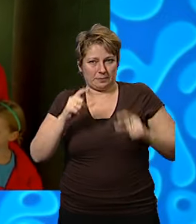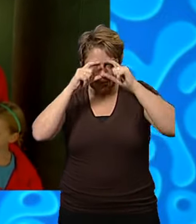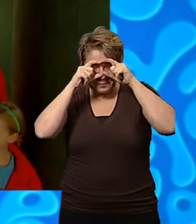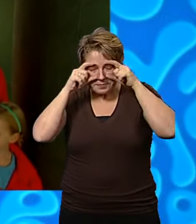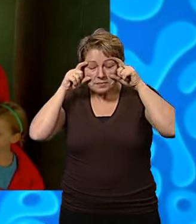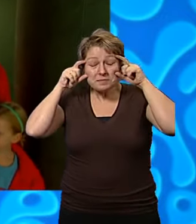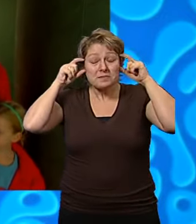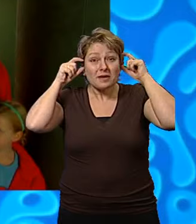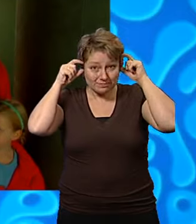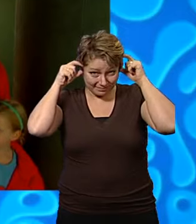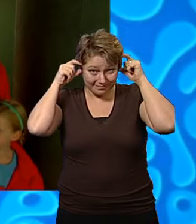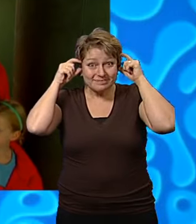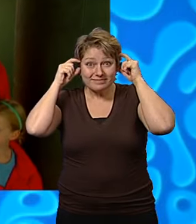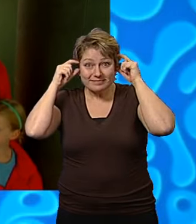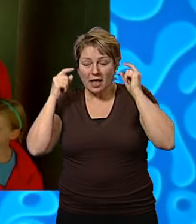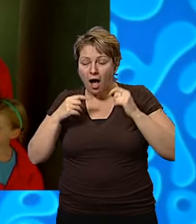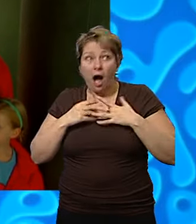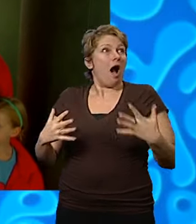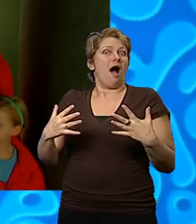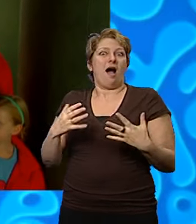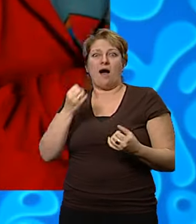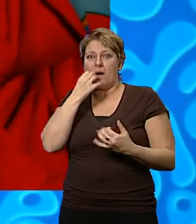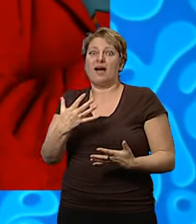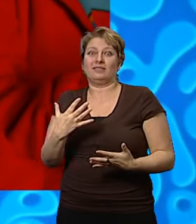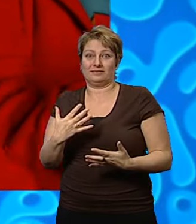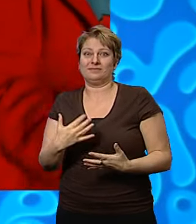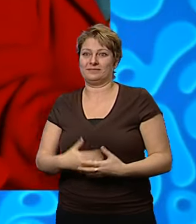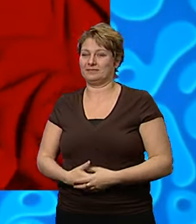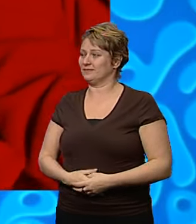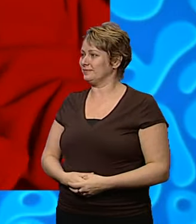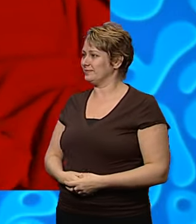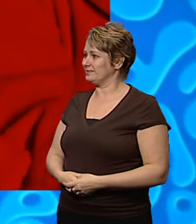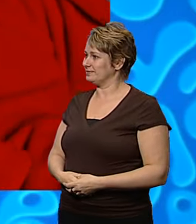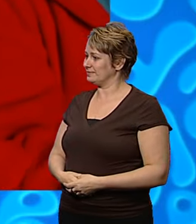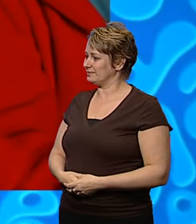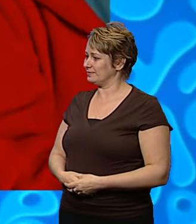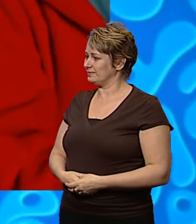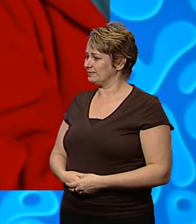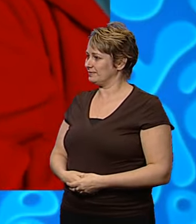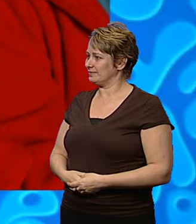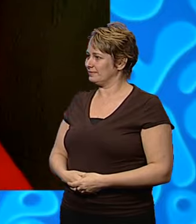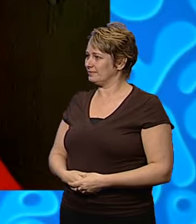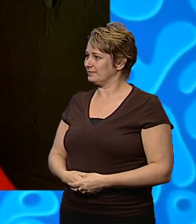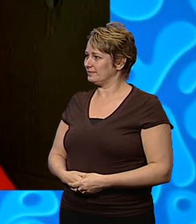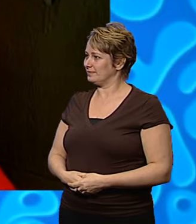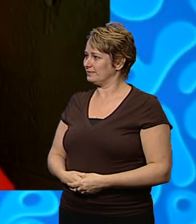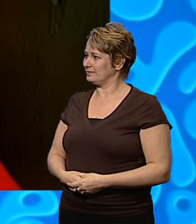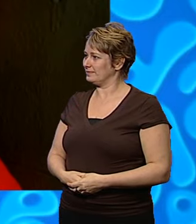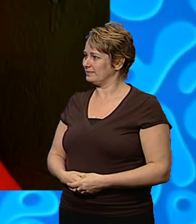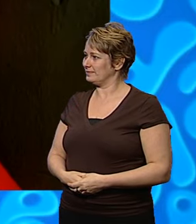put some blindfolds on you guys to make this a brilliant surprise. Right, close your eyes first. Oh, ho, ho, ho,